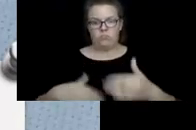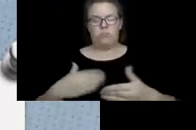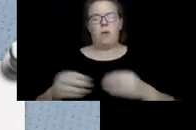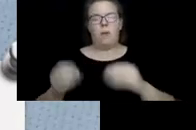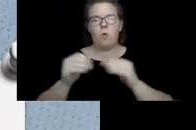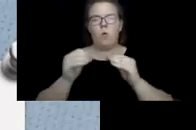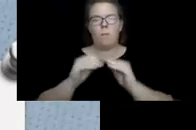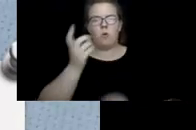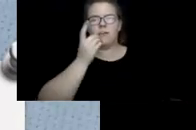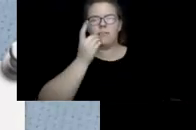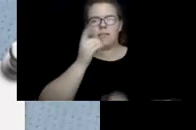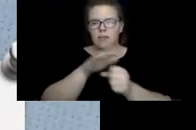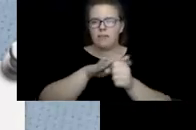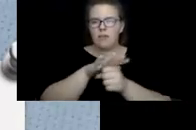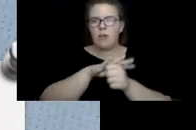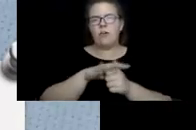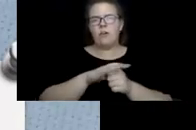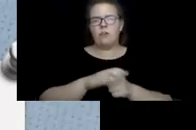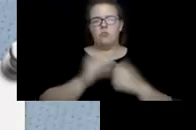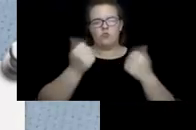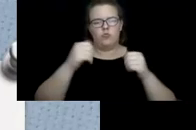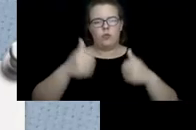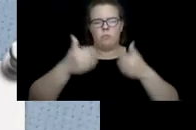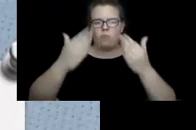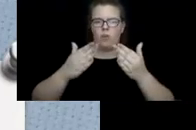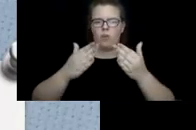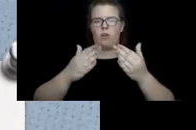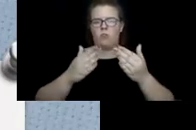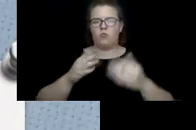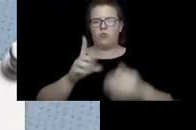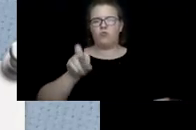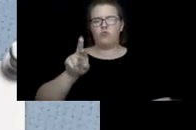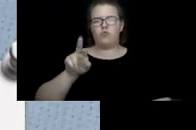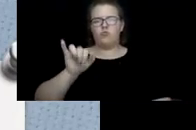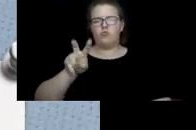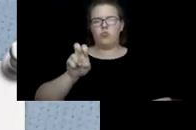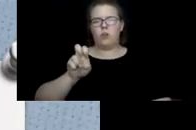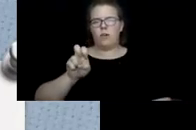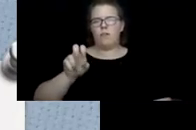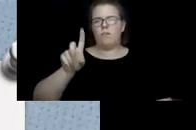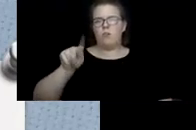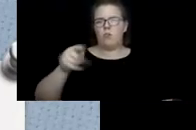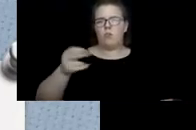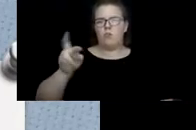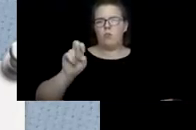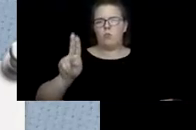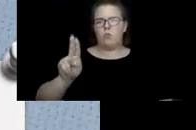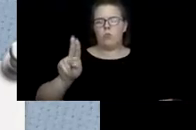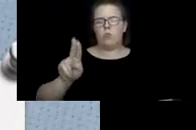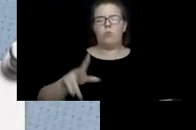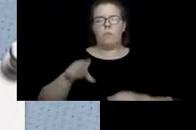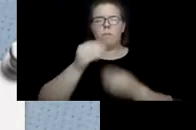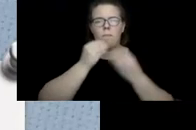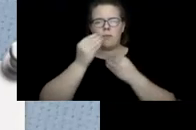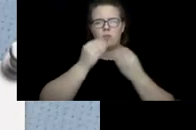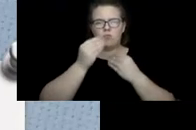sites are looking at providing drive-through meals. Our nutrition director is working on safety standards right now